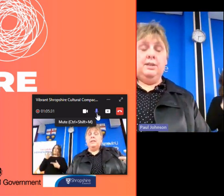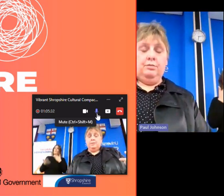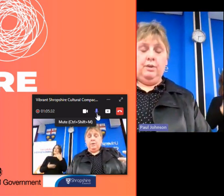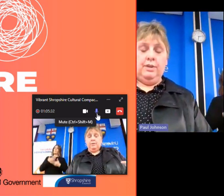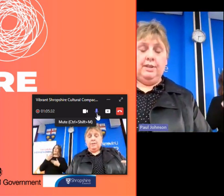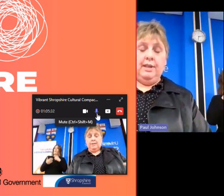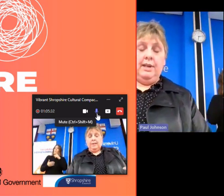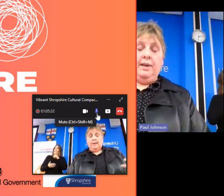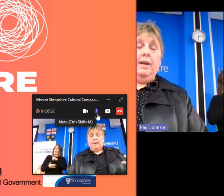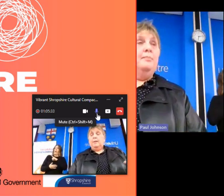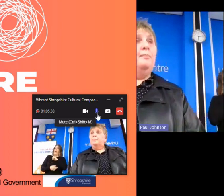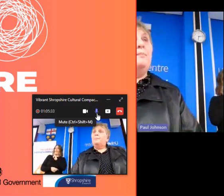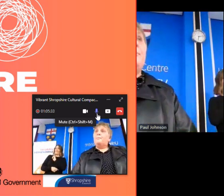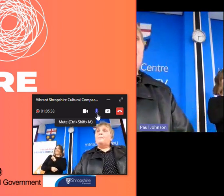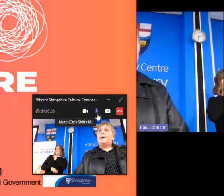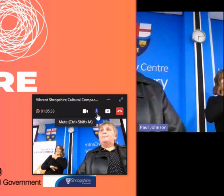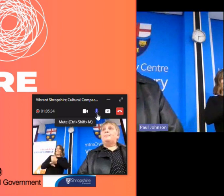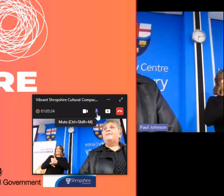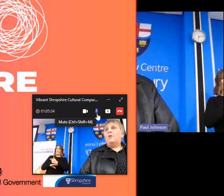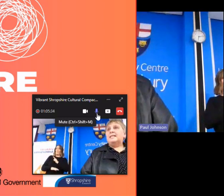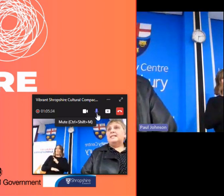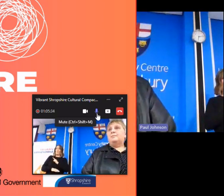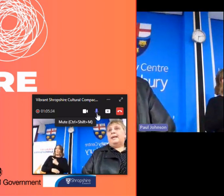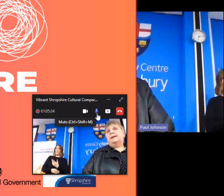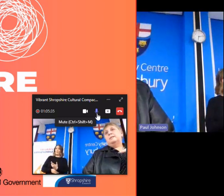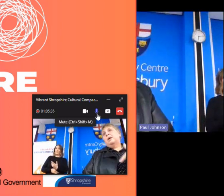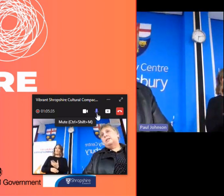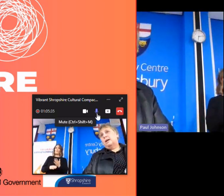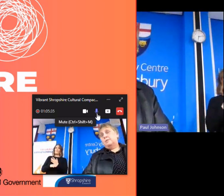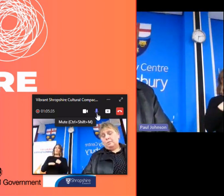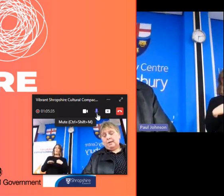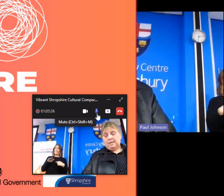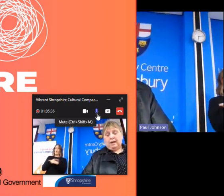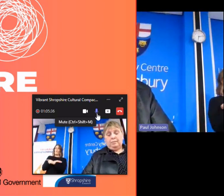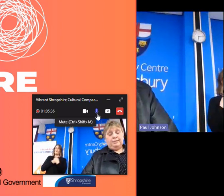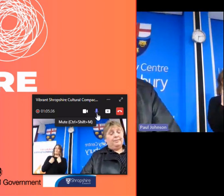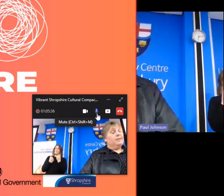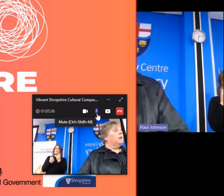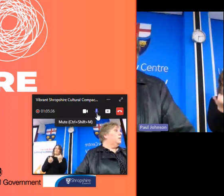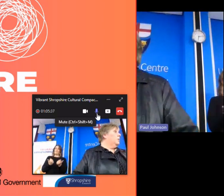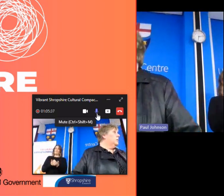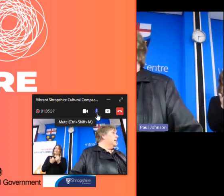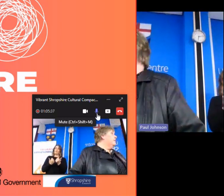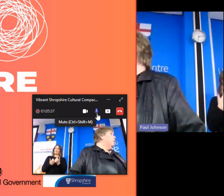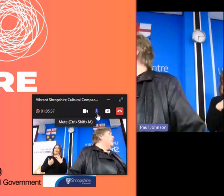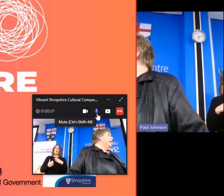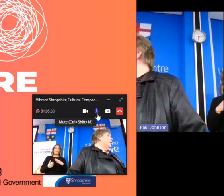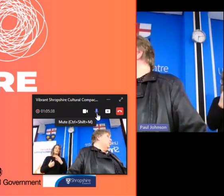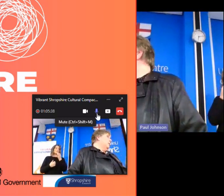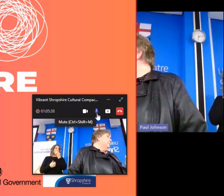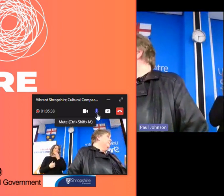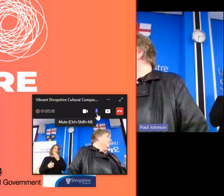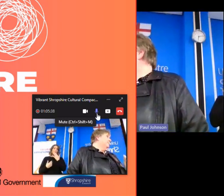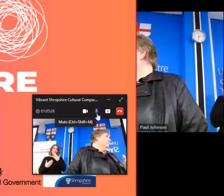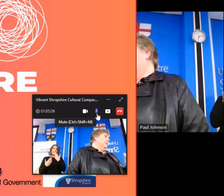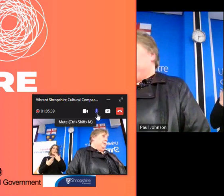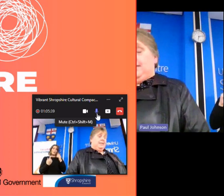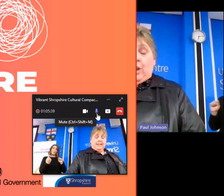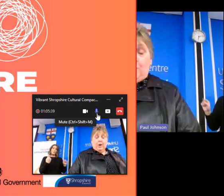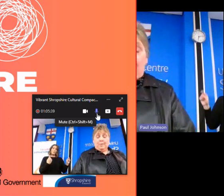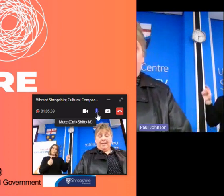we're going down this route but before i disappear because my time's almost up i do want to say a thank yous